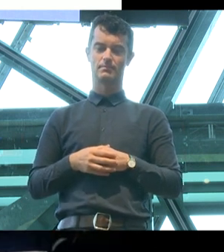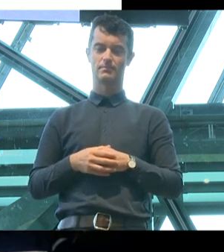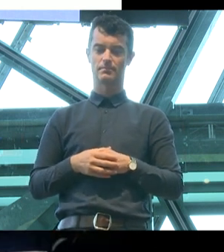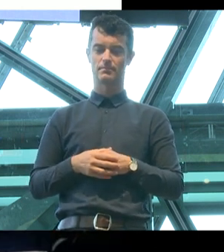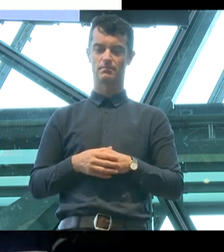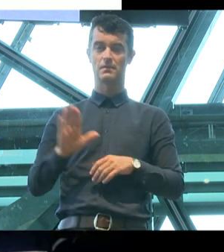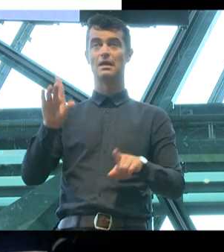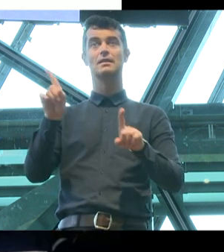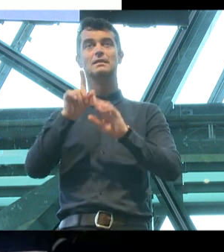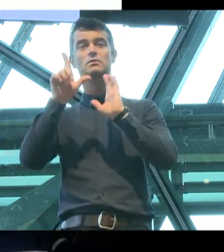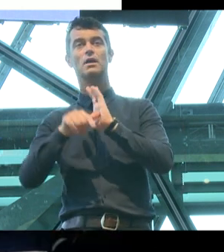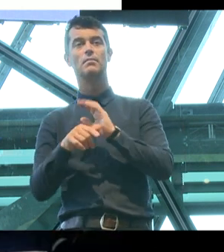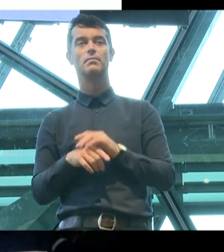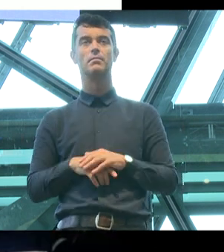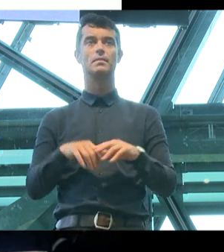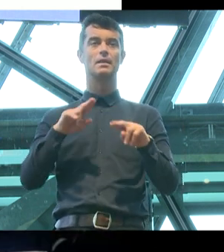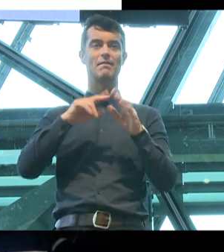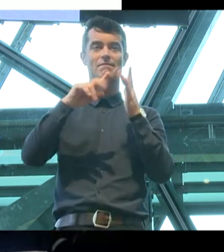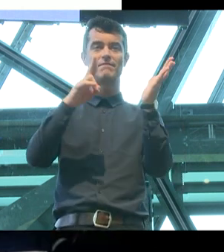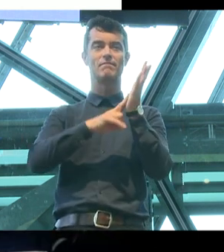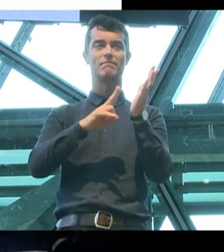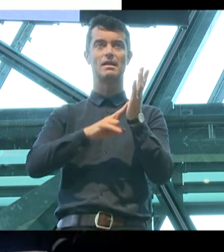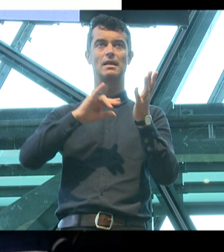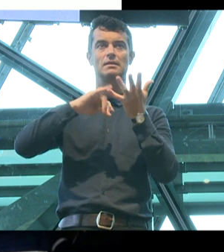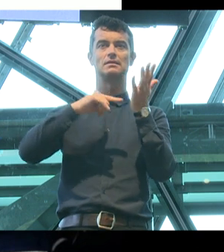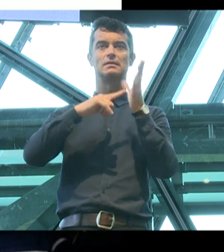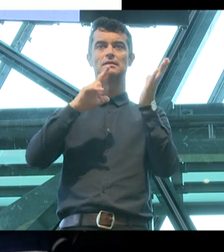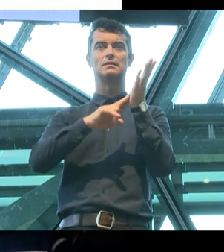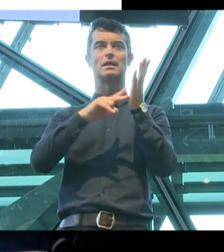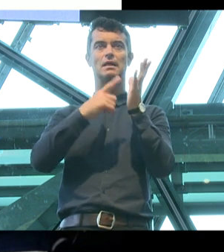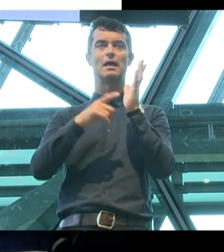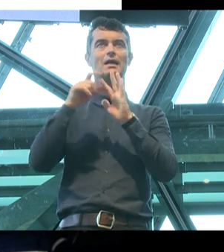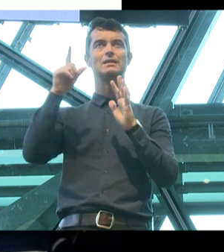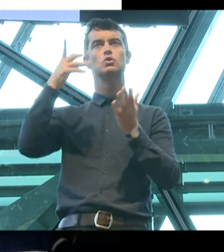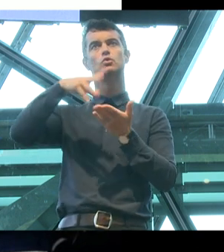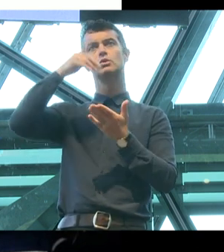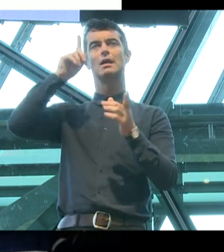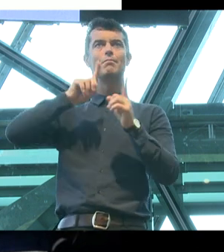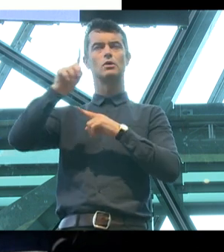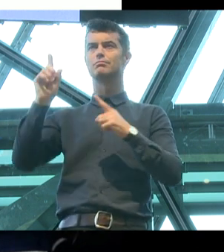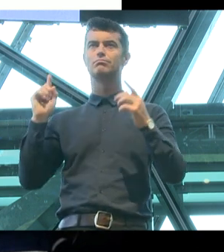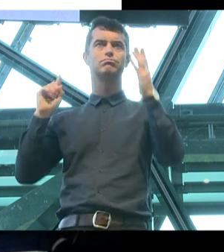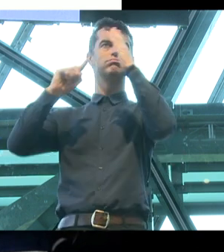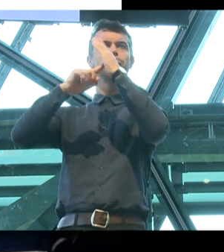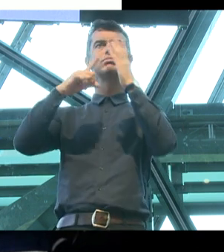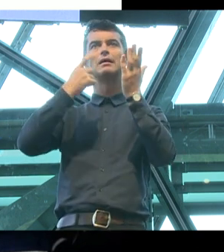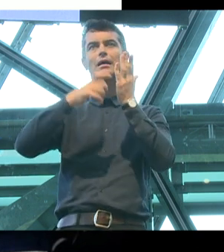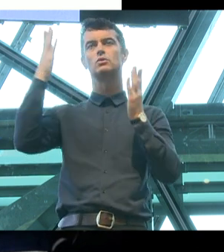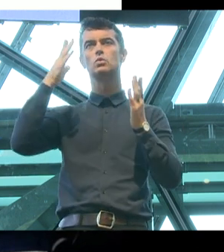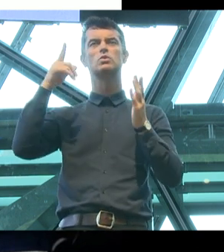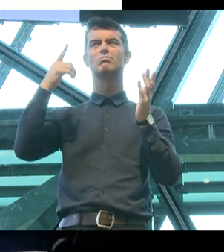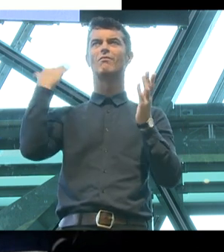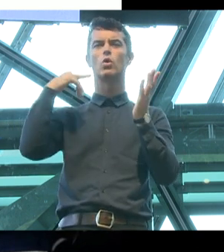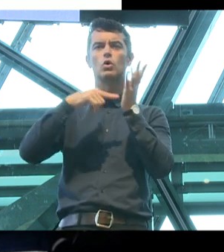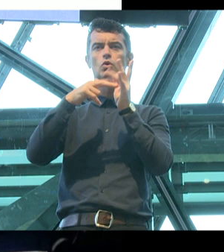Around the same time, Finn Stannard, a student at one of Sydney's most elite Catholic schools which boasts former Prime Minister Tony Abbott